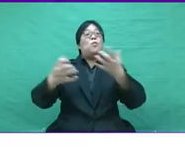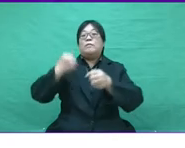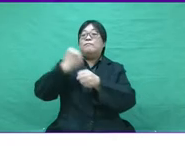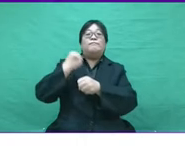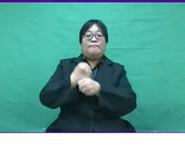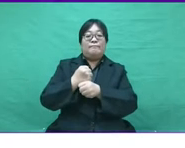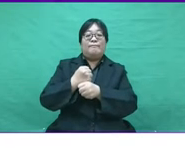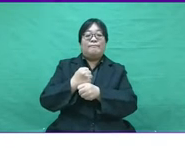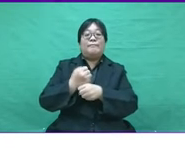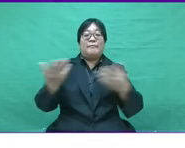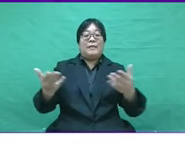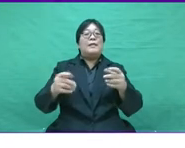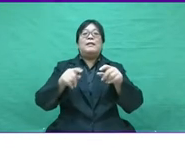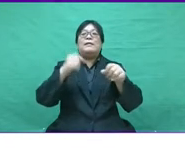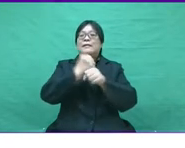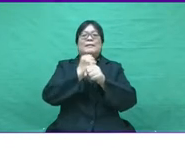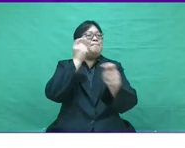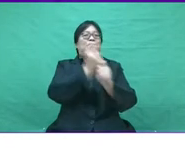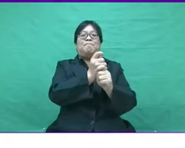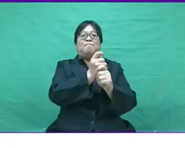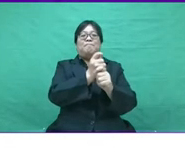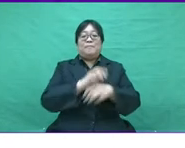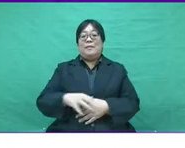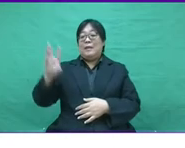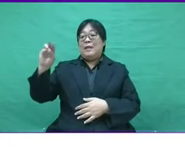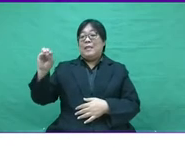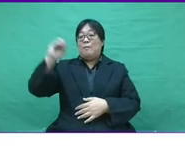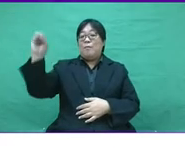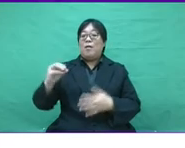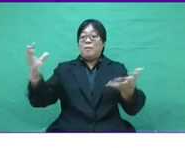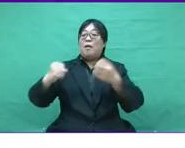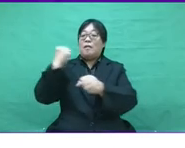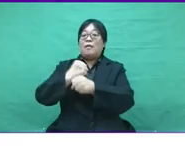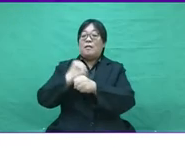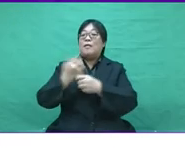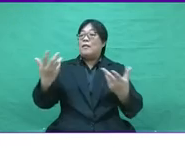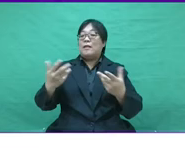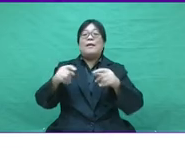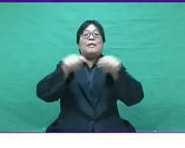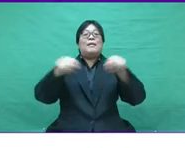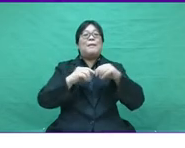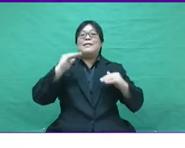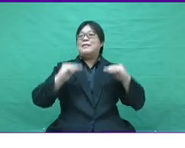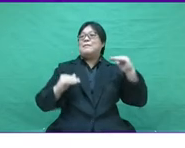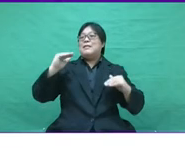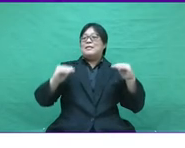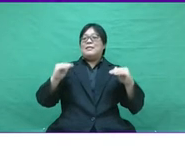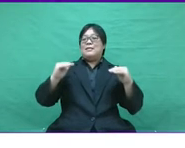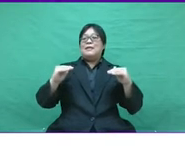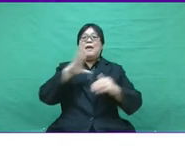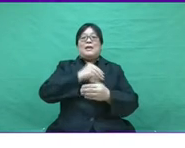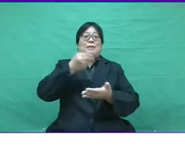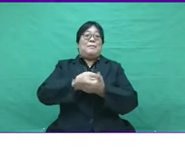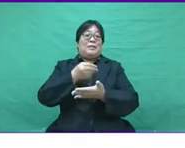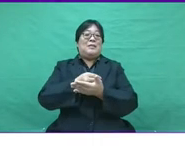of them want to work in a permanent role while 60% want to work